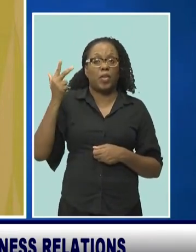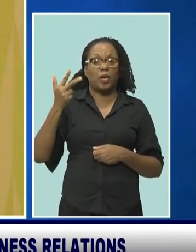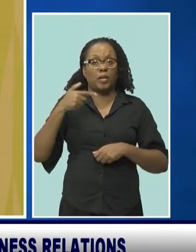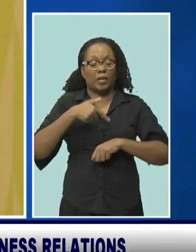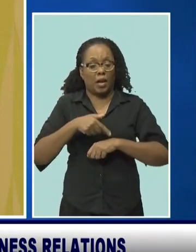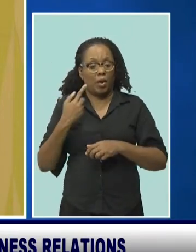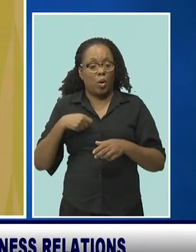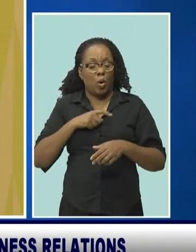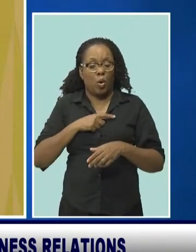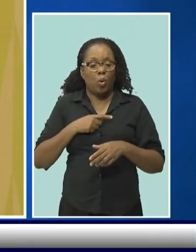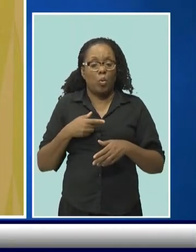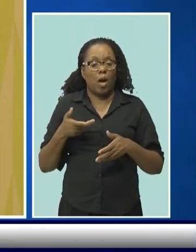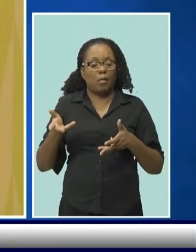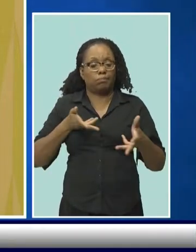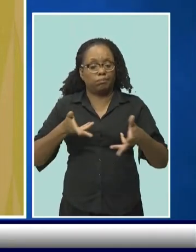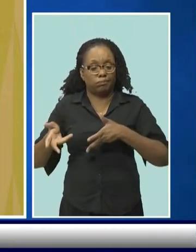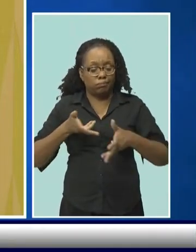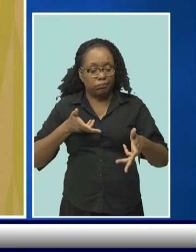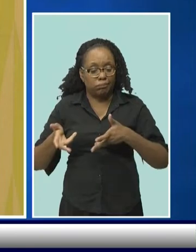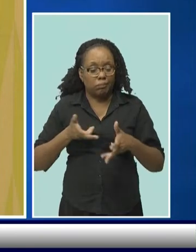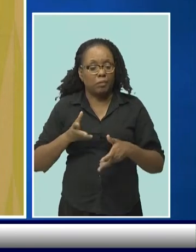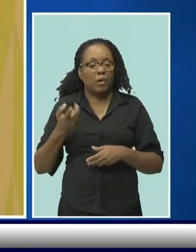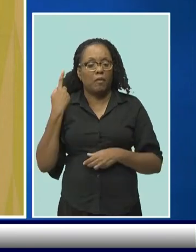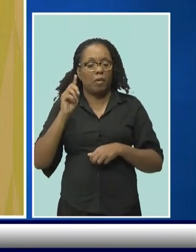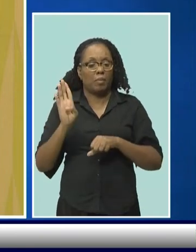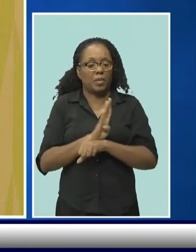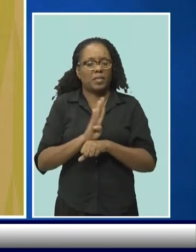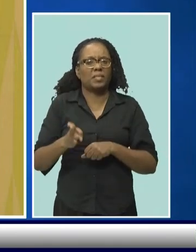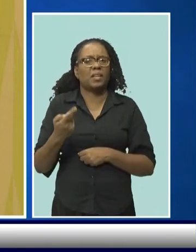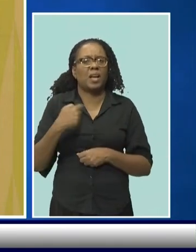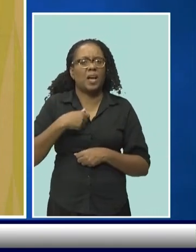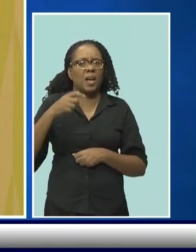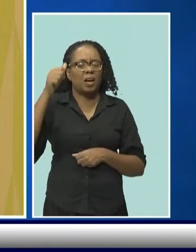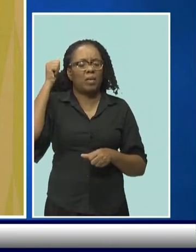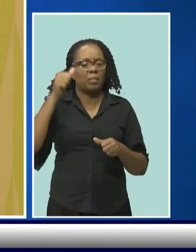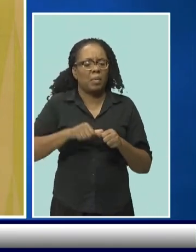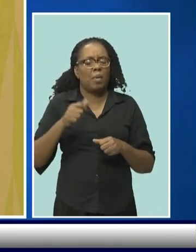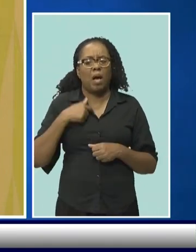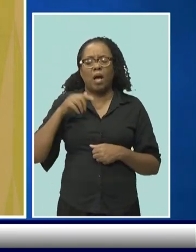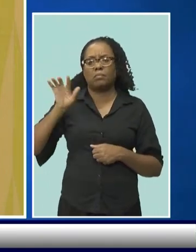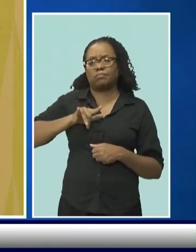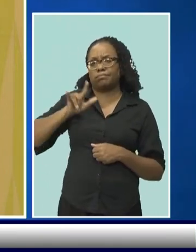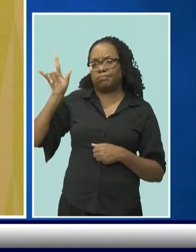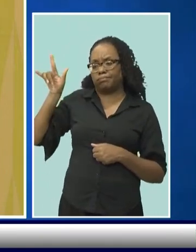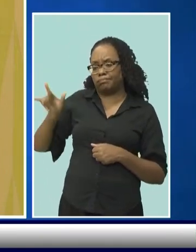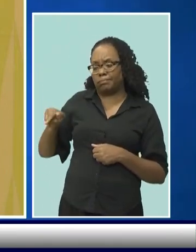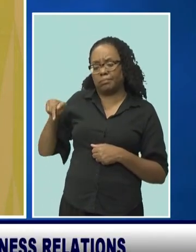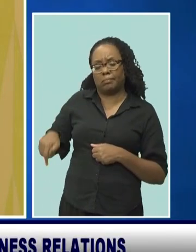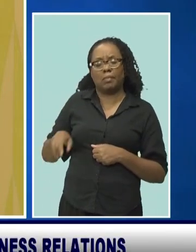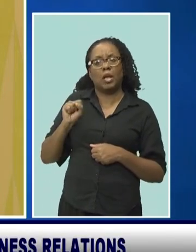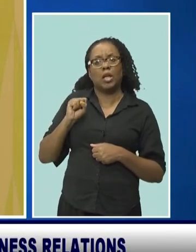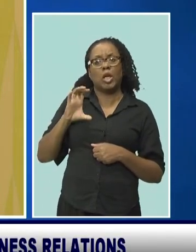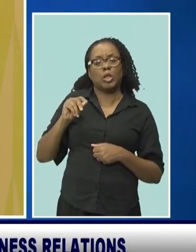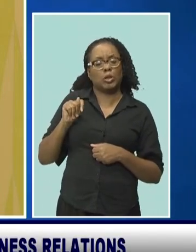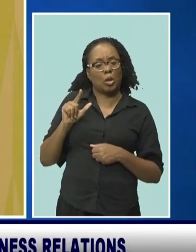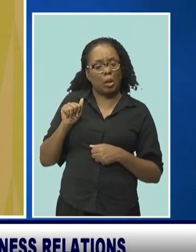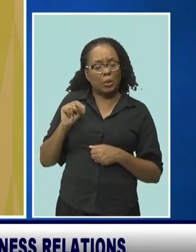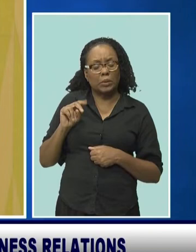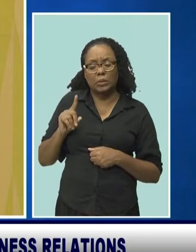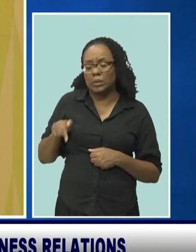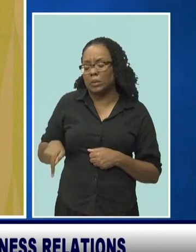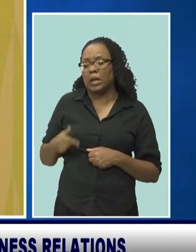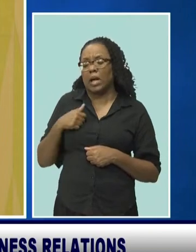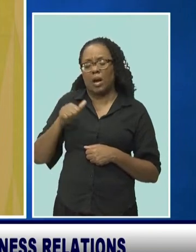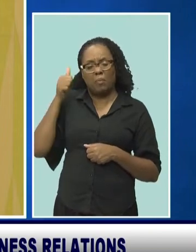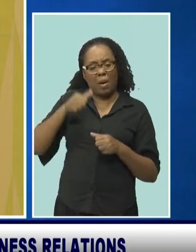Network. I recall my visit to Scotland with the CEO of Invest Barbados, Ms. Kay Ann Greenwich, and